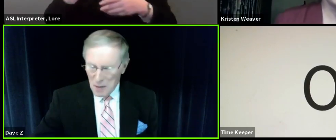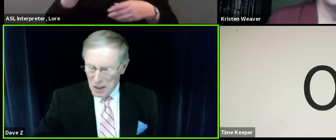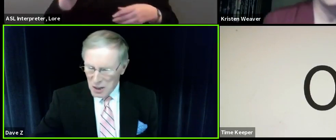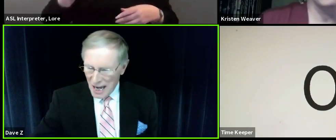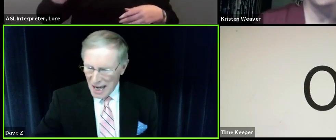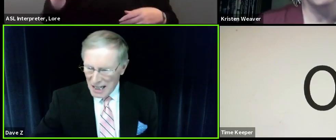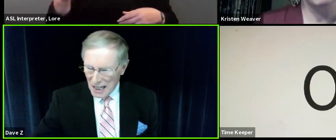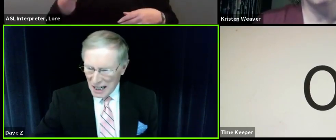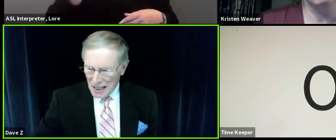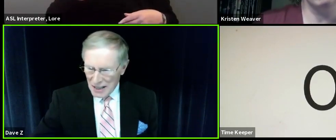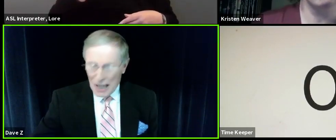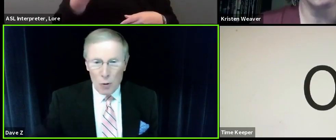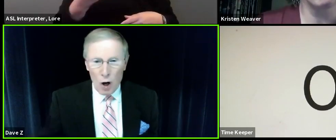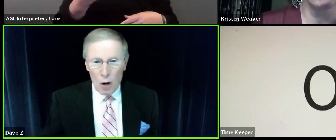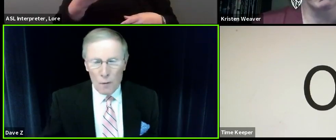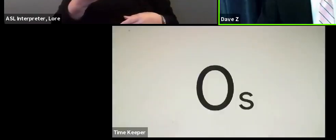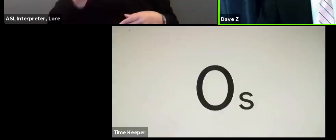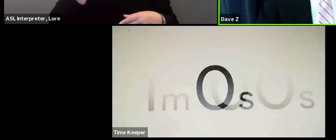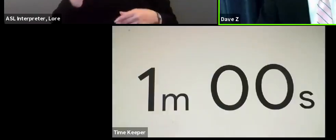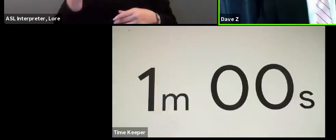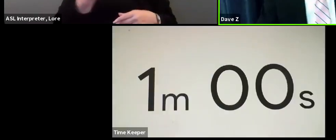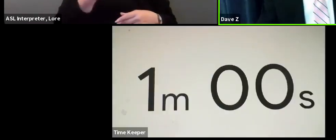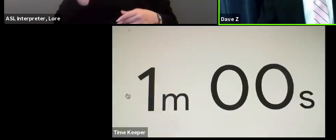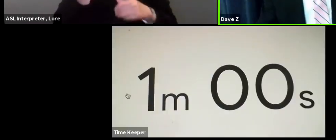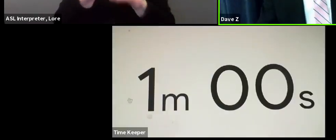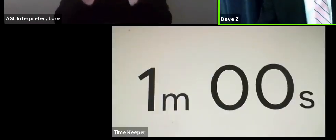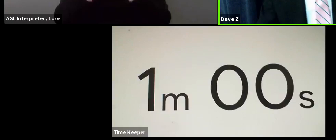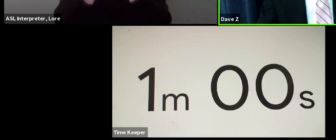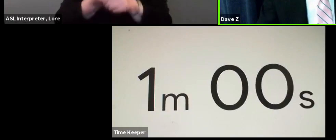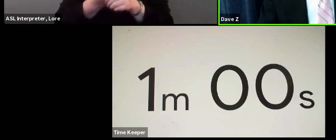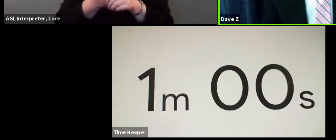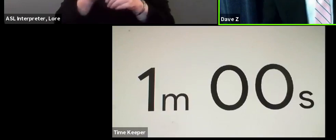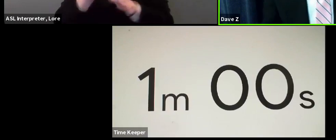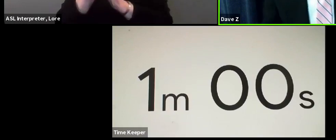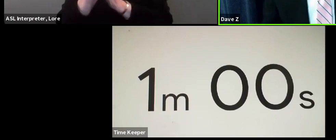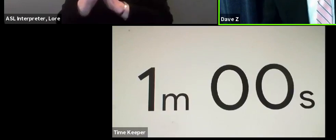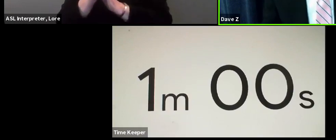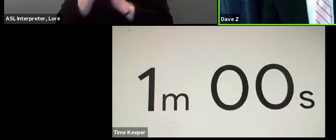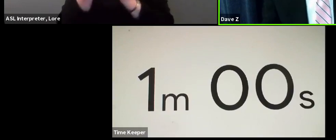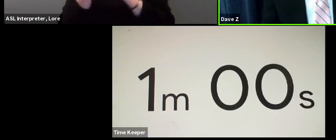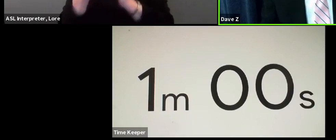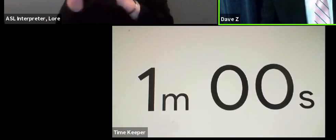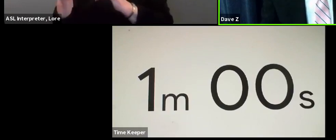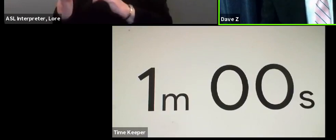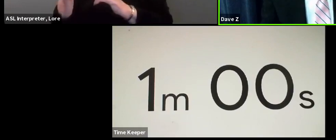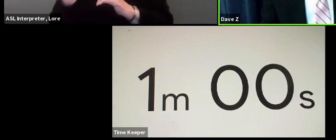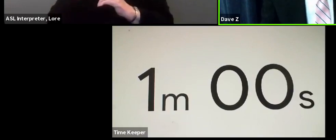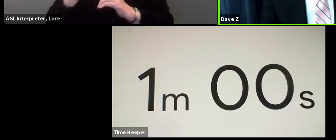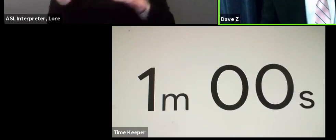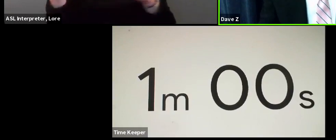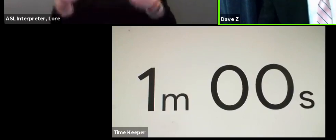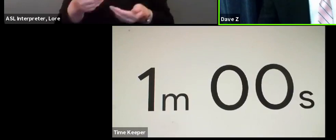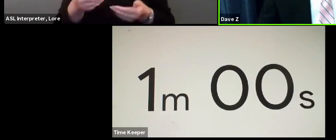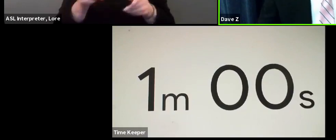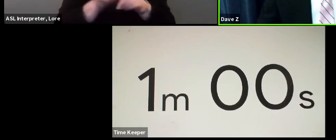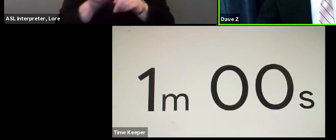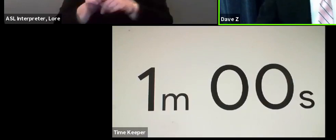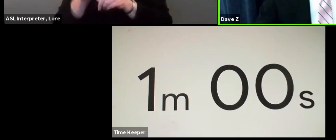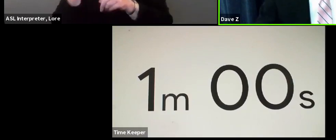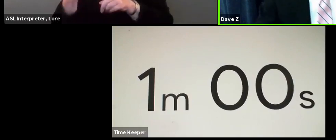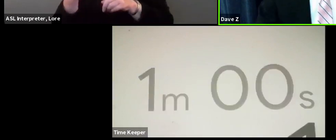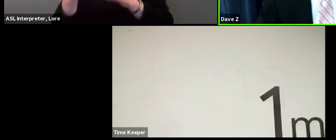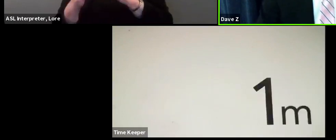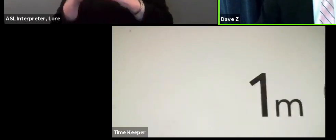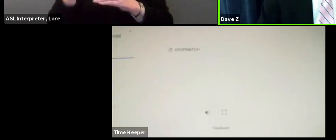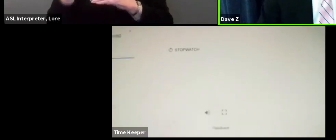you very much, and thank you all for adhering to the one minute there for your introductions. And let's move on now